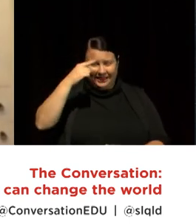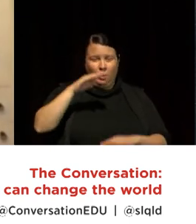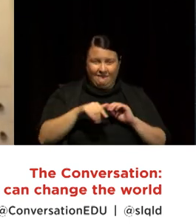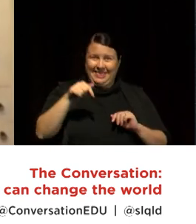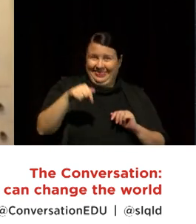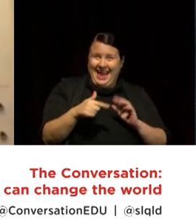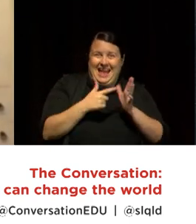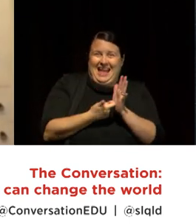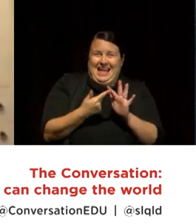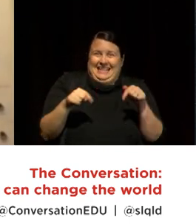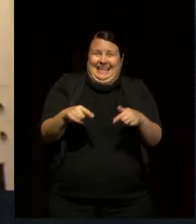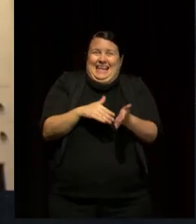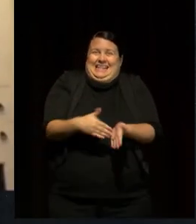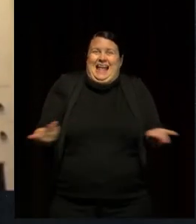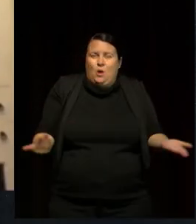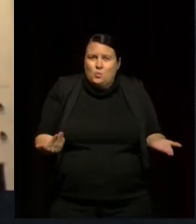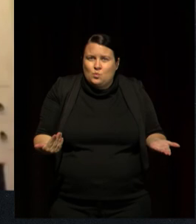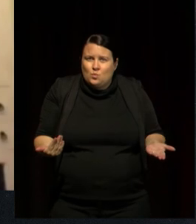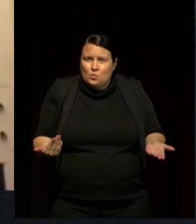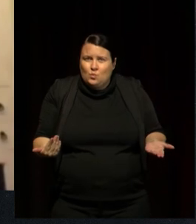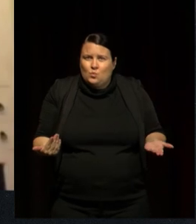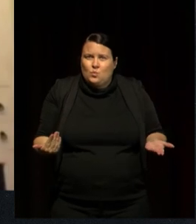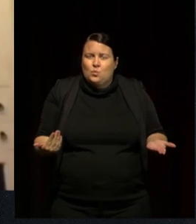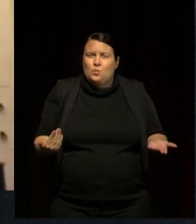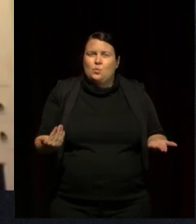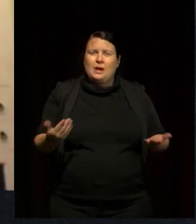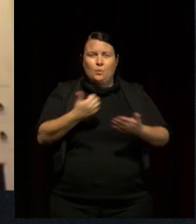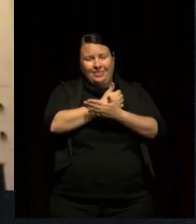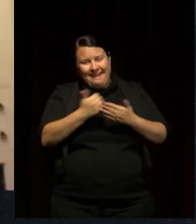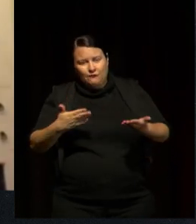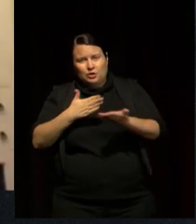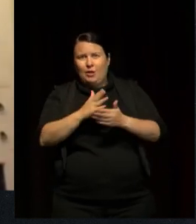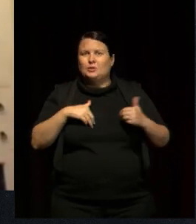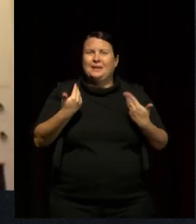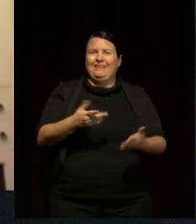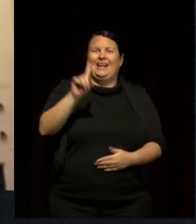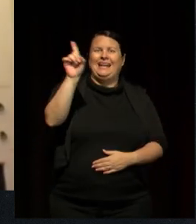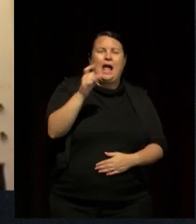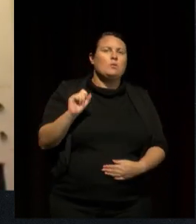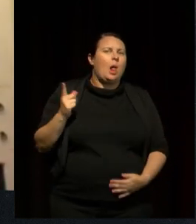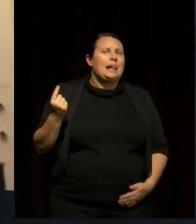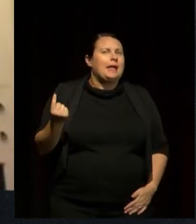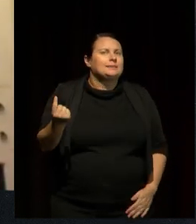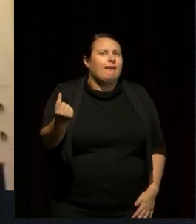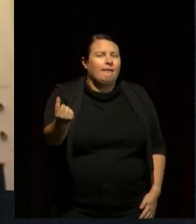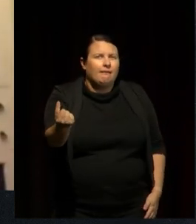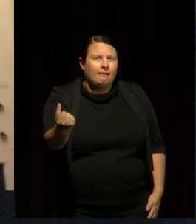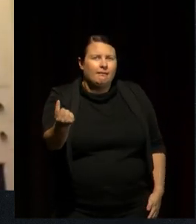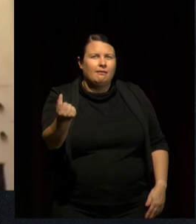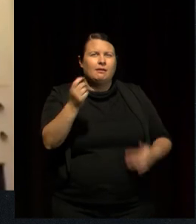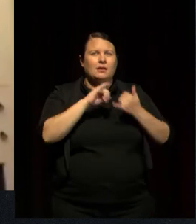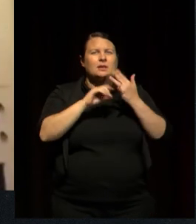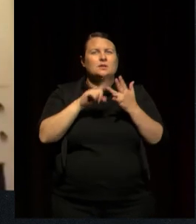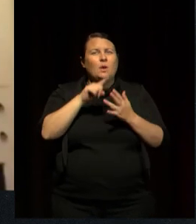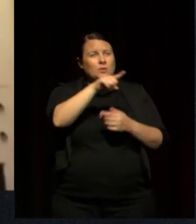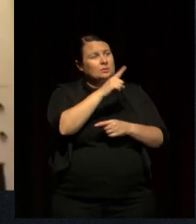with every single right that they deserve. And so, as you said earlier, Barbara, you know, children